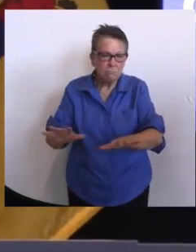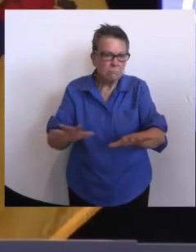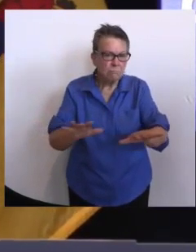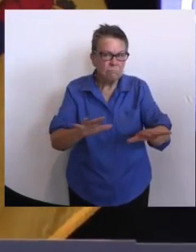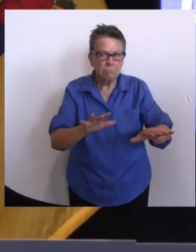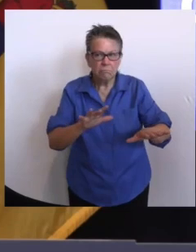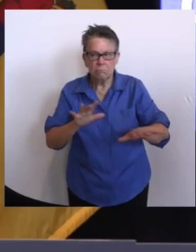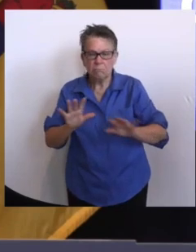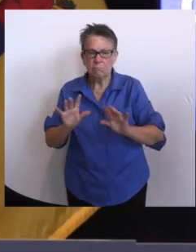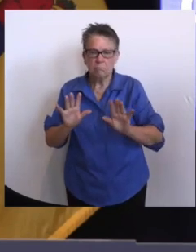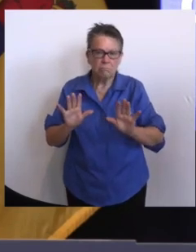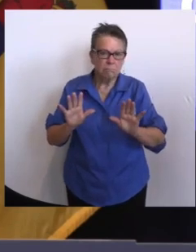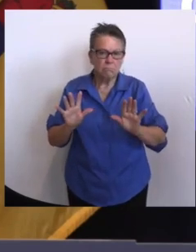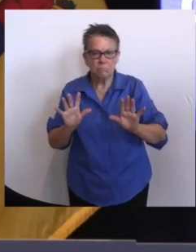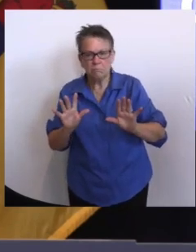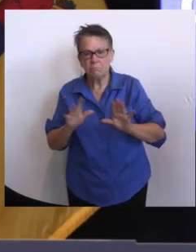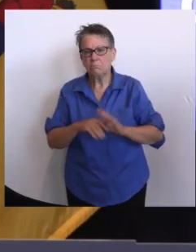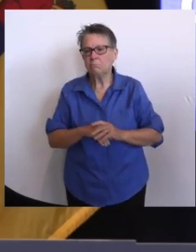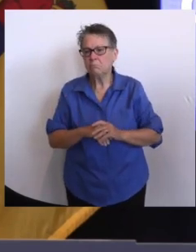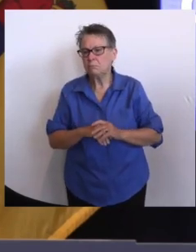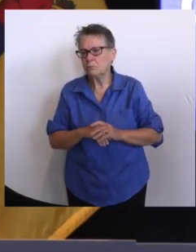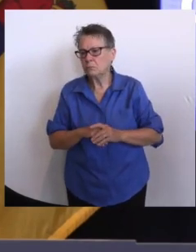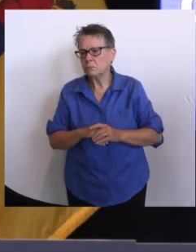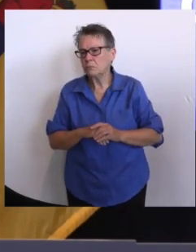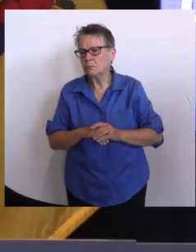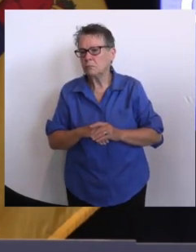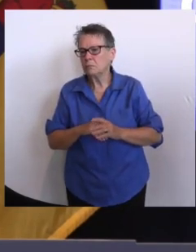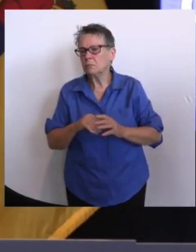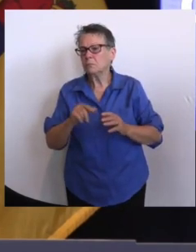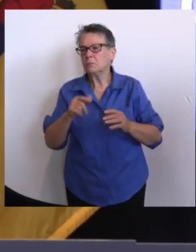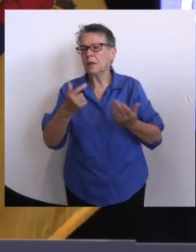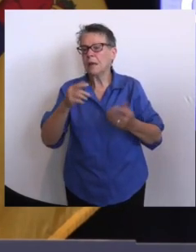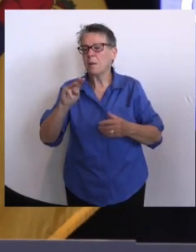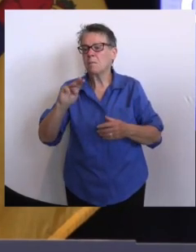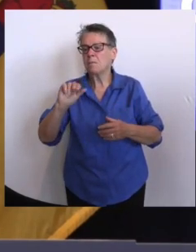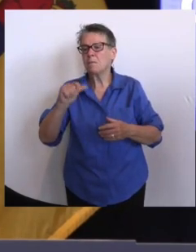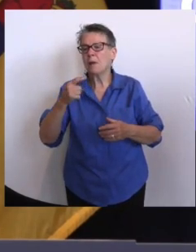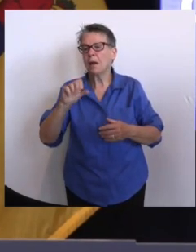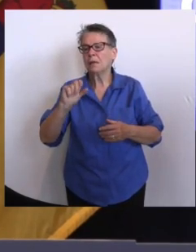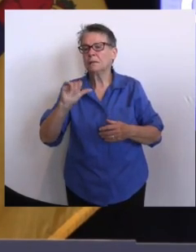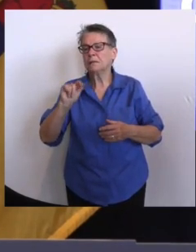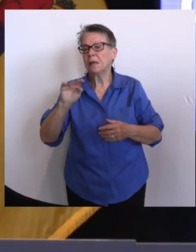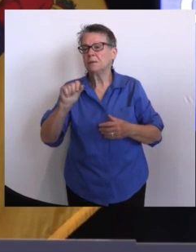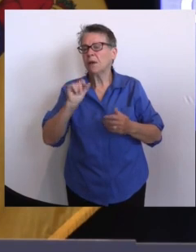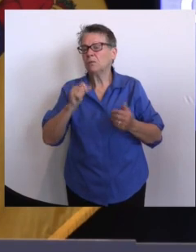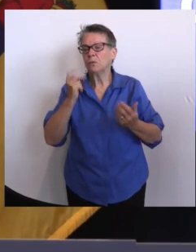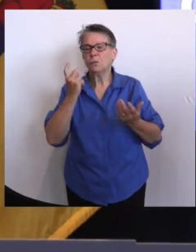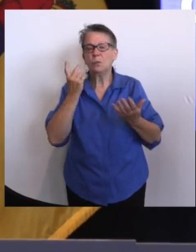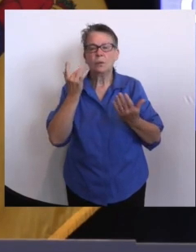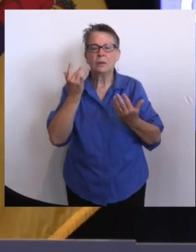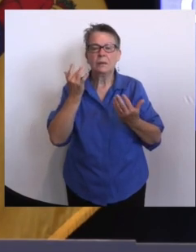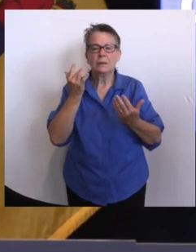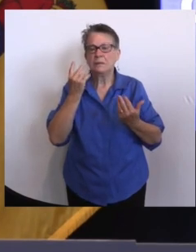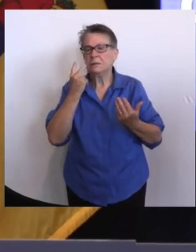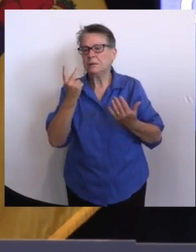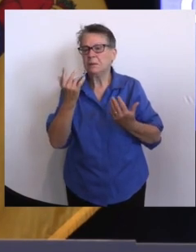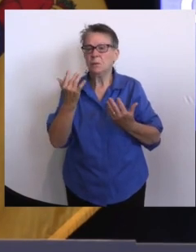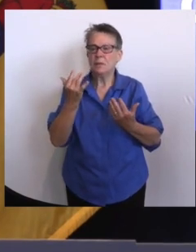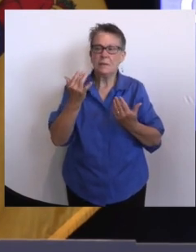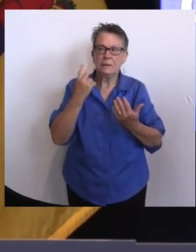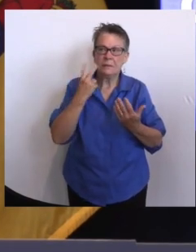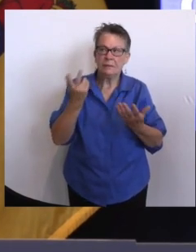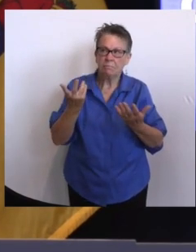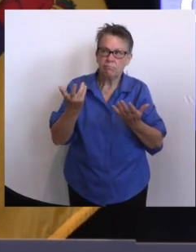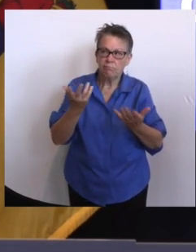go back to Ed, uh, on mega sites, that is, uh, to be determined. It's partly related to Sam's question in terms of how many, what's the eligibility